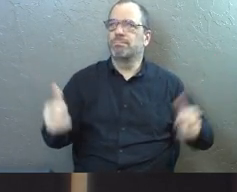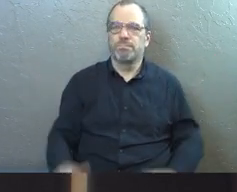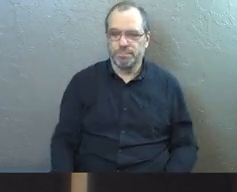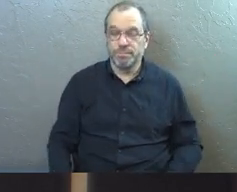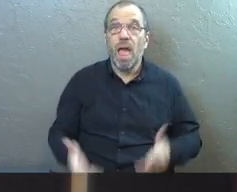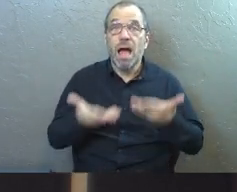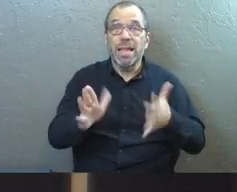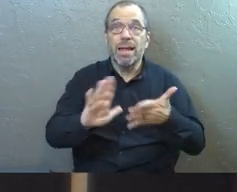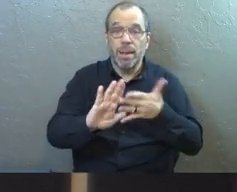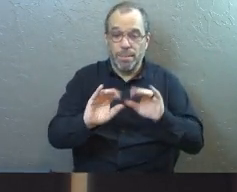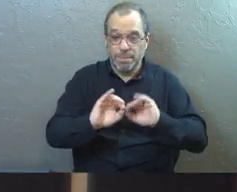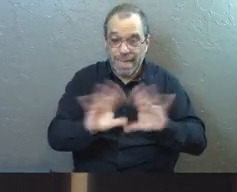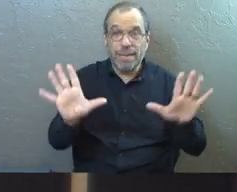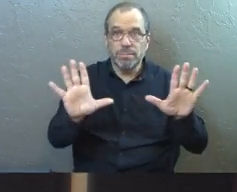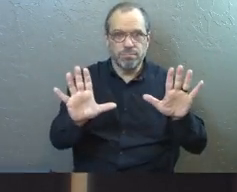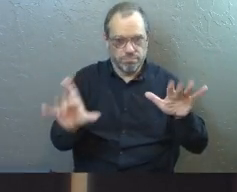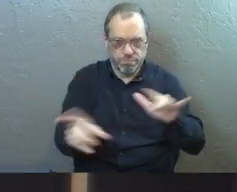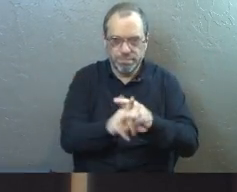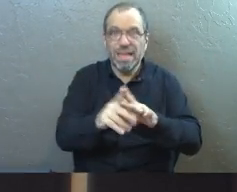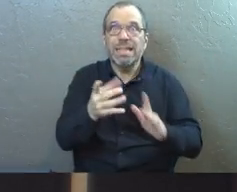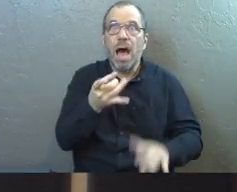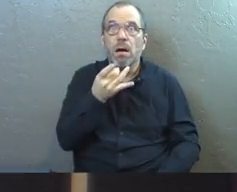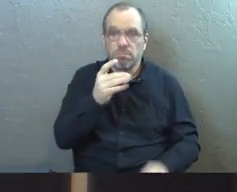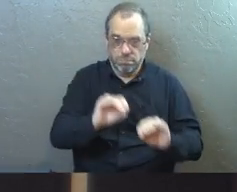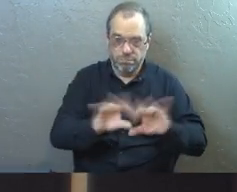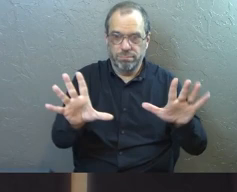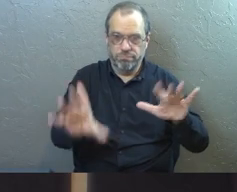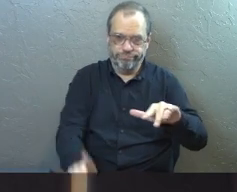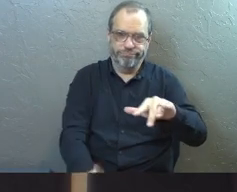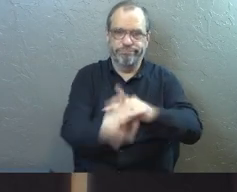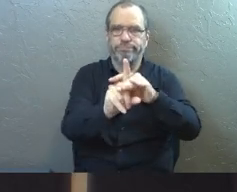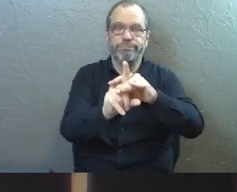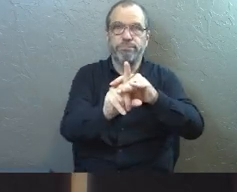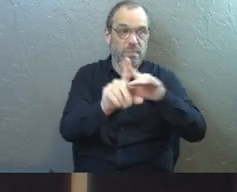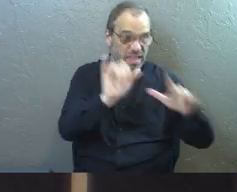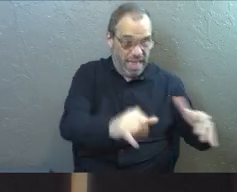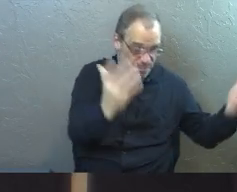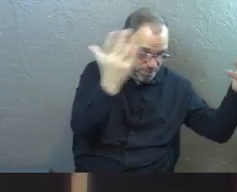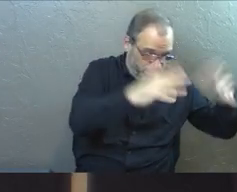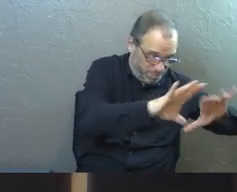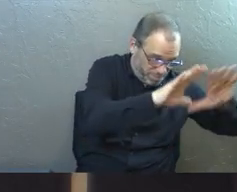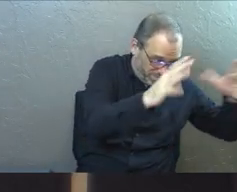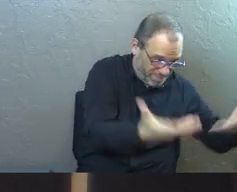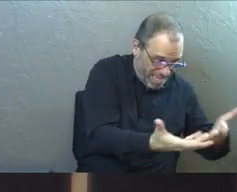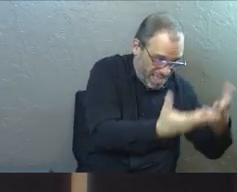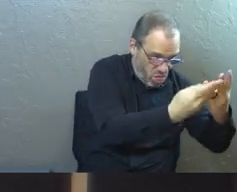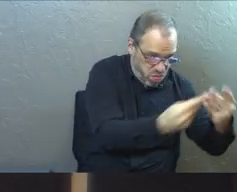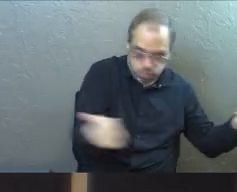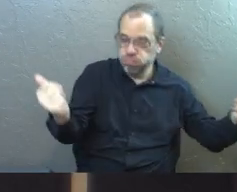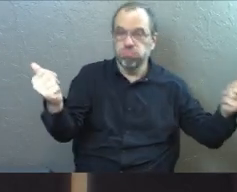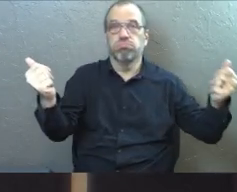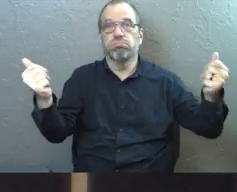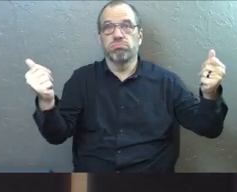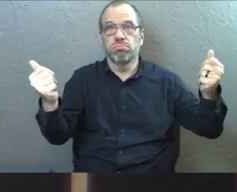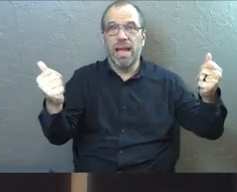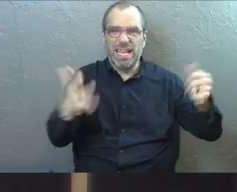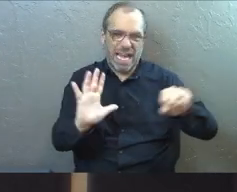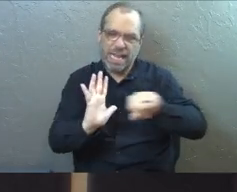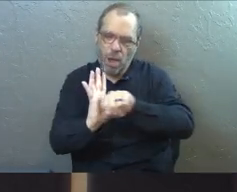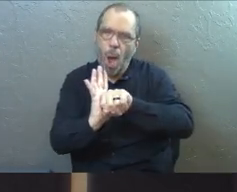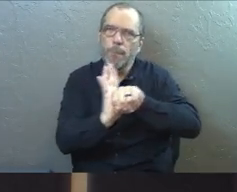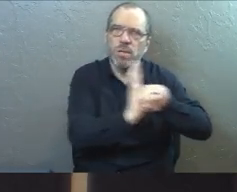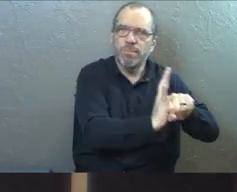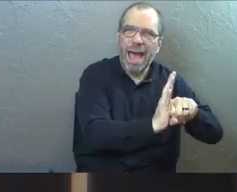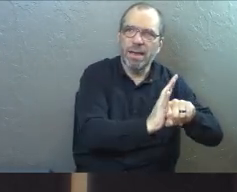Let there be light, and there was light. And this light comes into the world, and all that was dark starts to get lit up and starts to get pushed back.